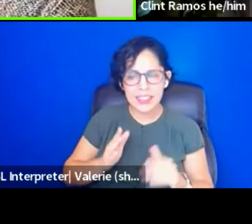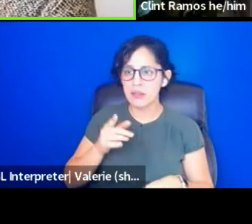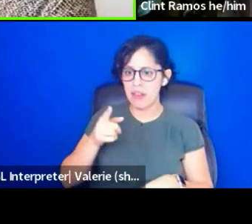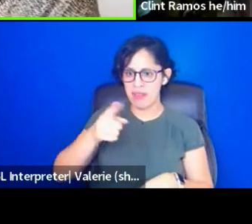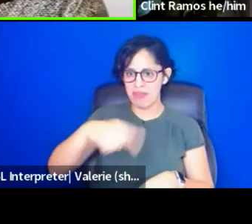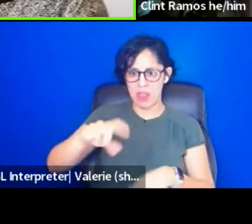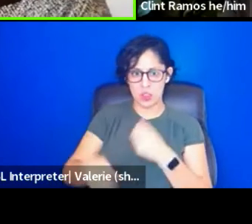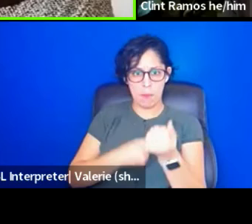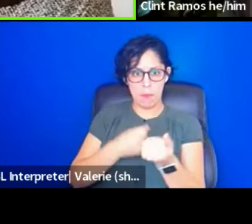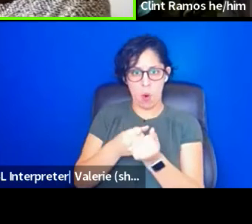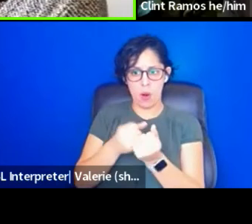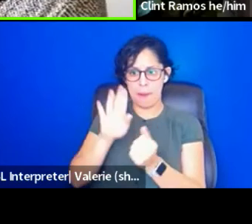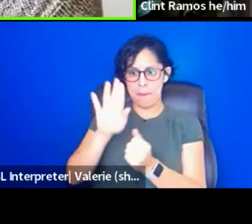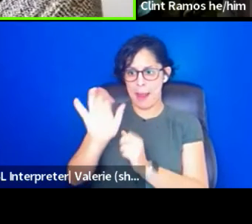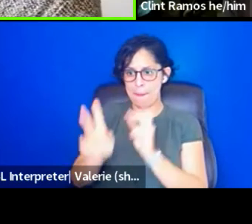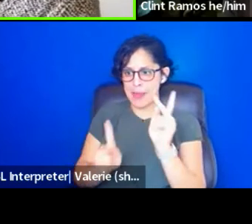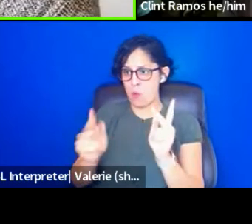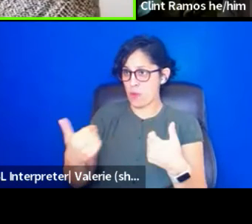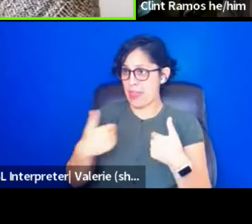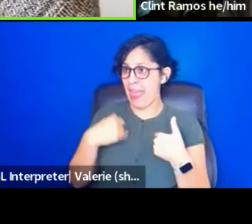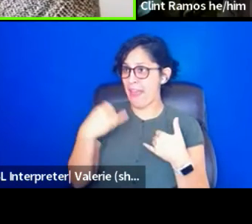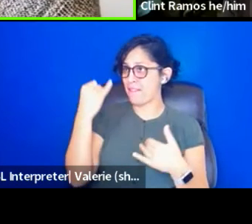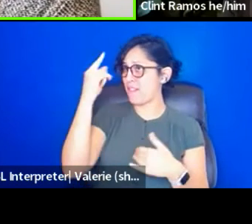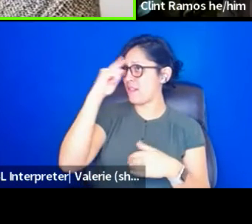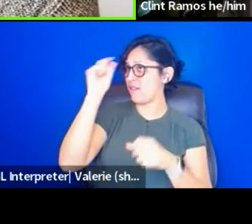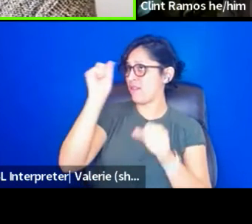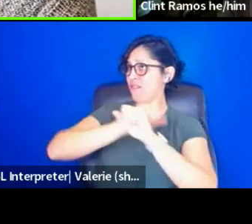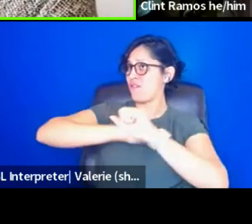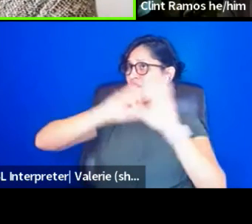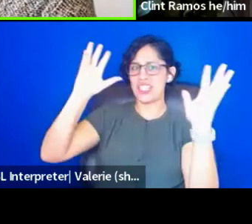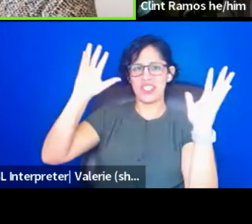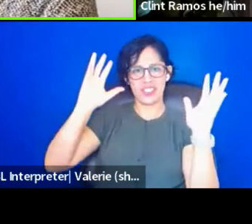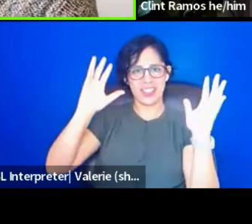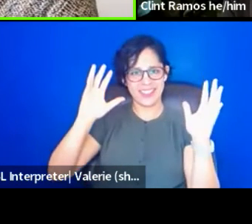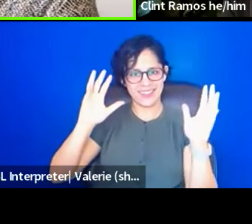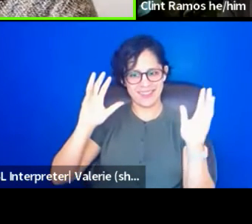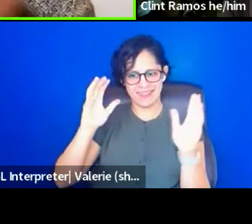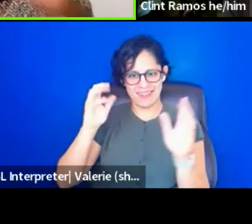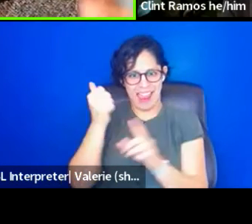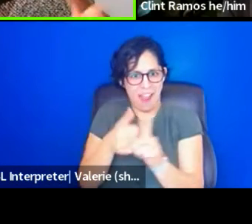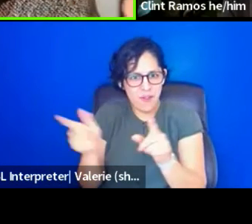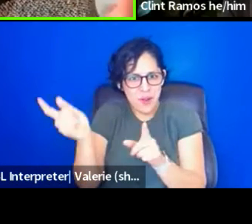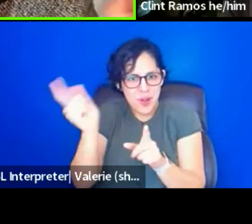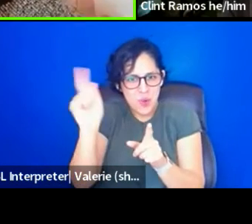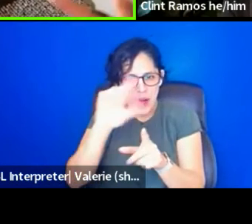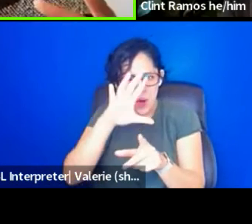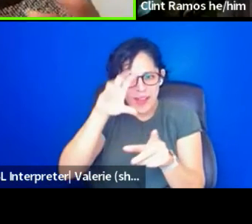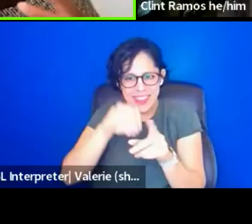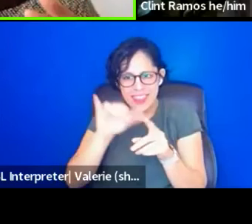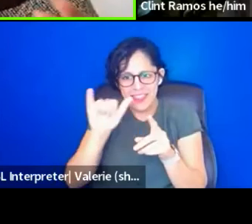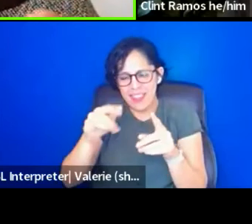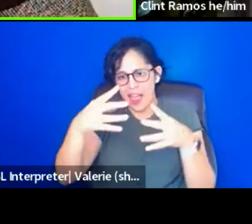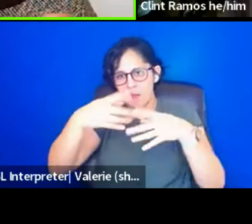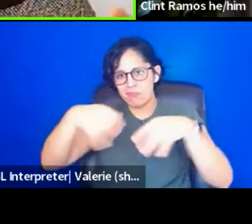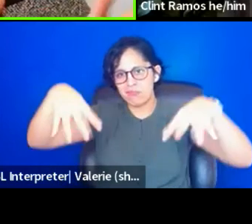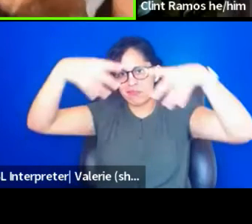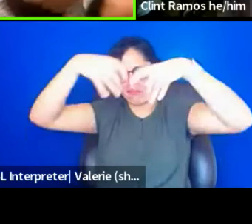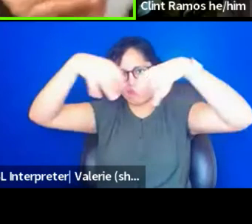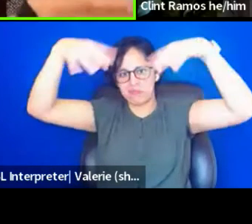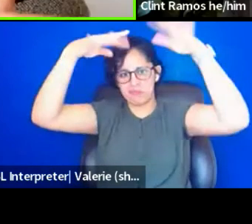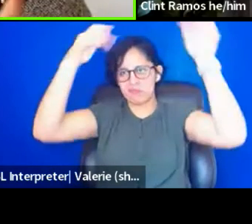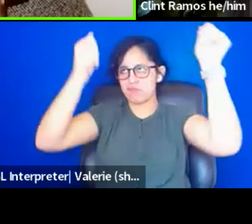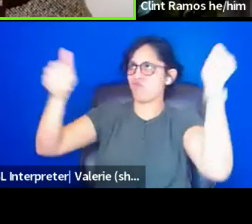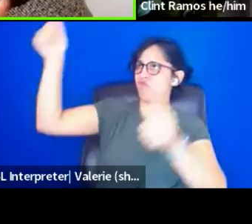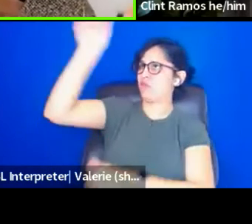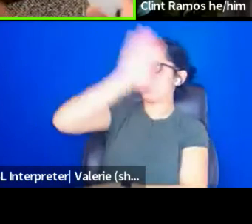all the way up to the boards. There is a radical nature of like, I feel like we are always trying to, you know,